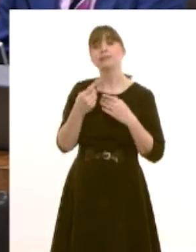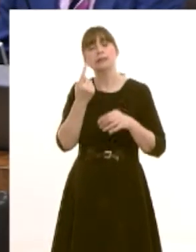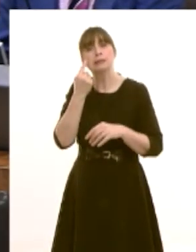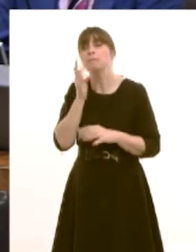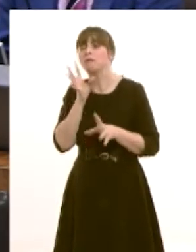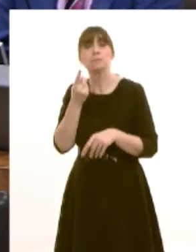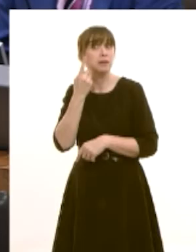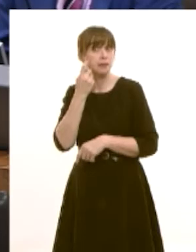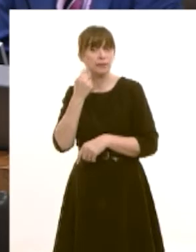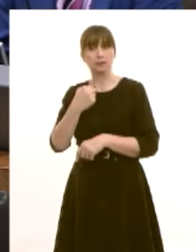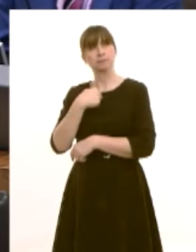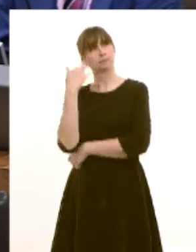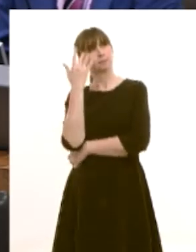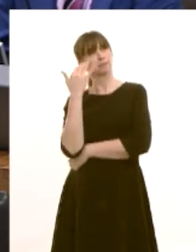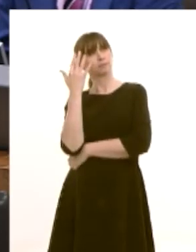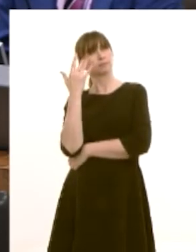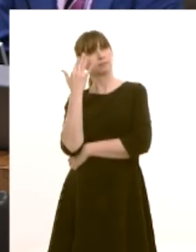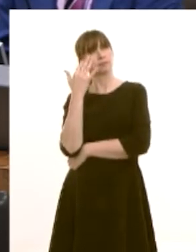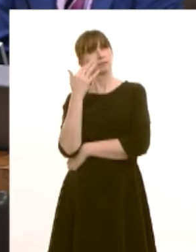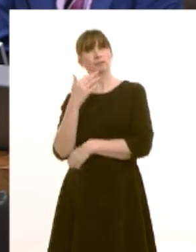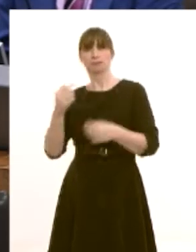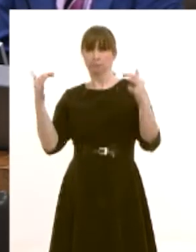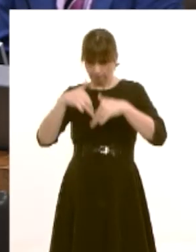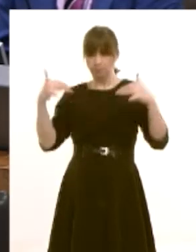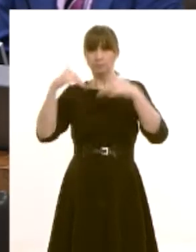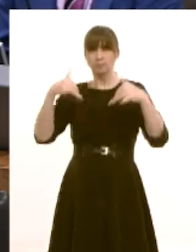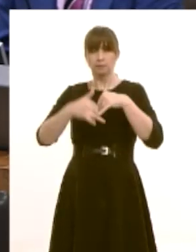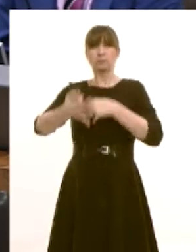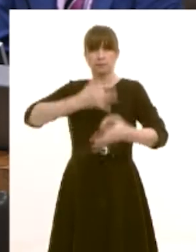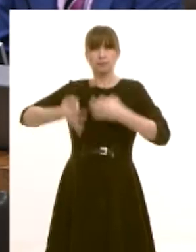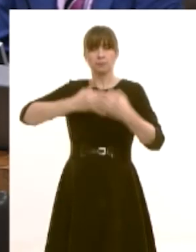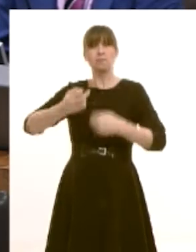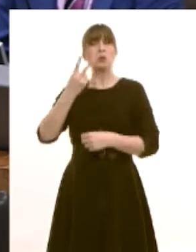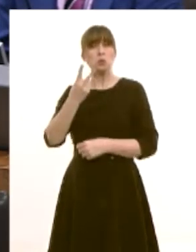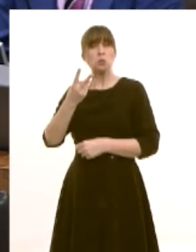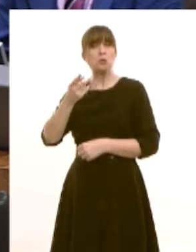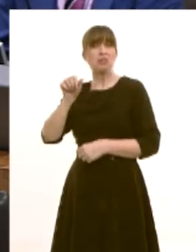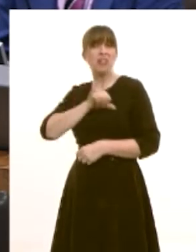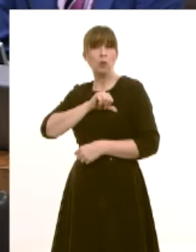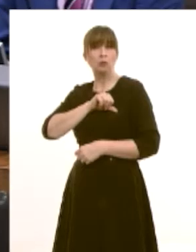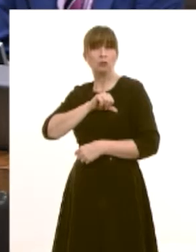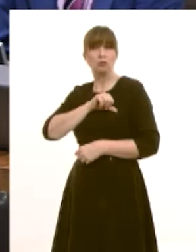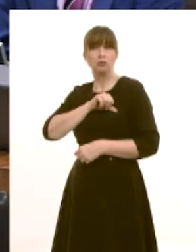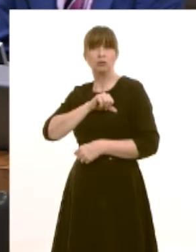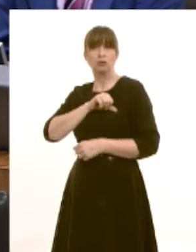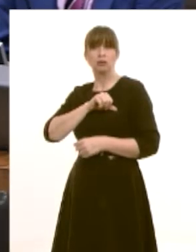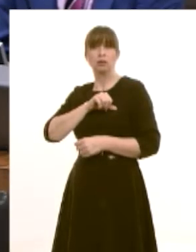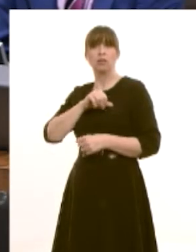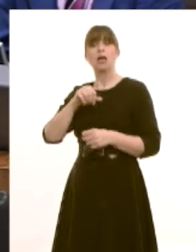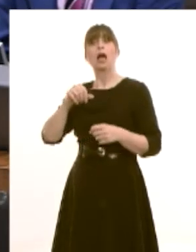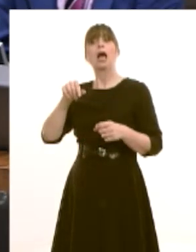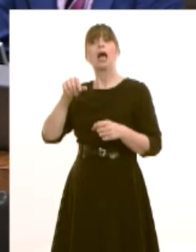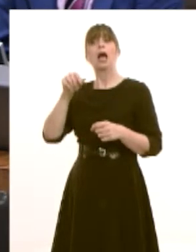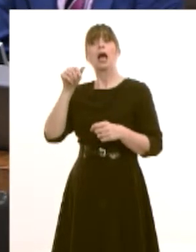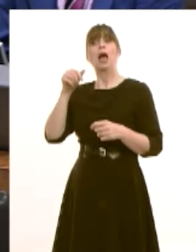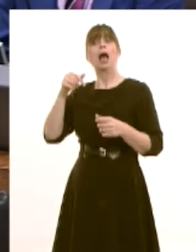that i've probably gone through more than 200 first minister's questions sessions uh with about 2000 questions which i've i'll say i'll use the word the phrase dealt